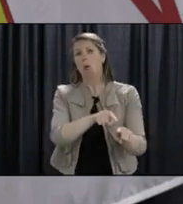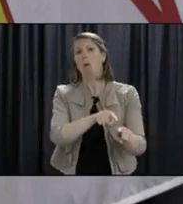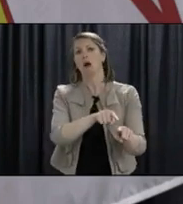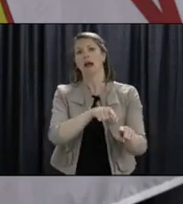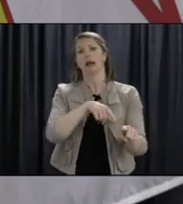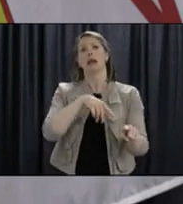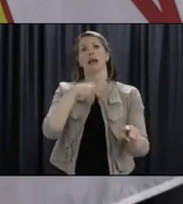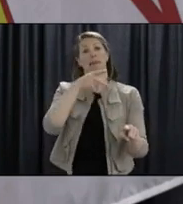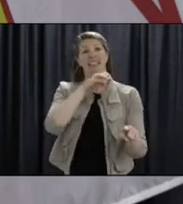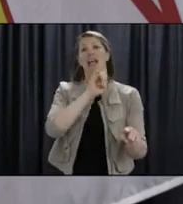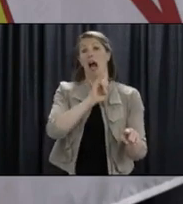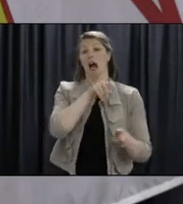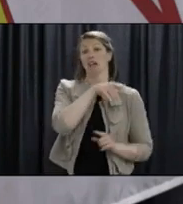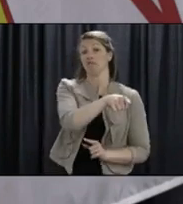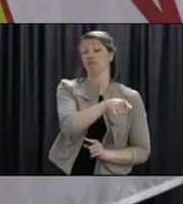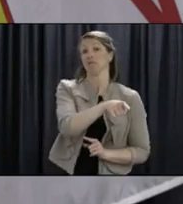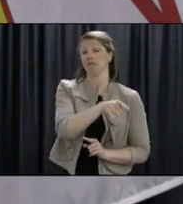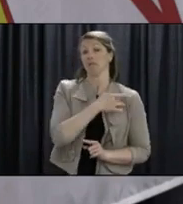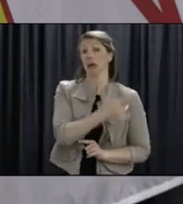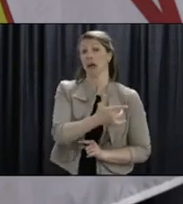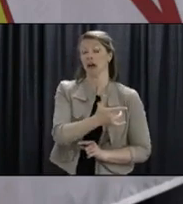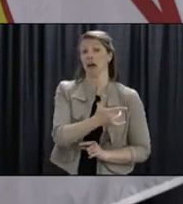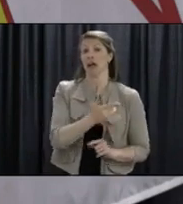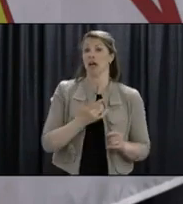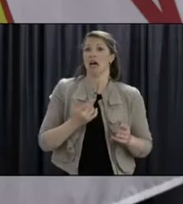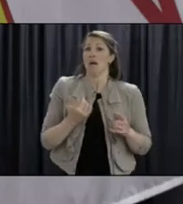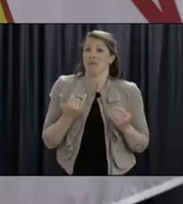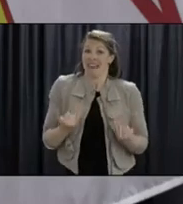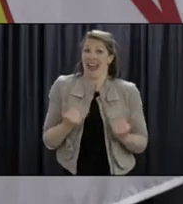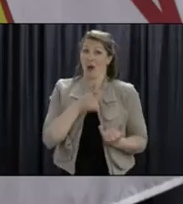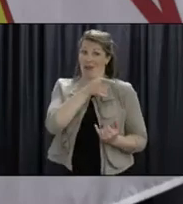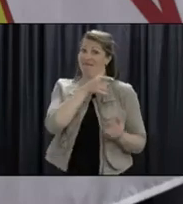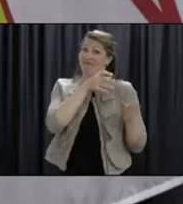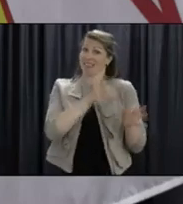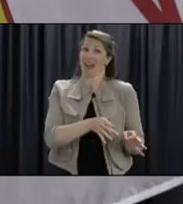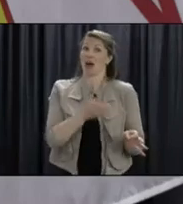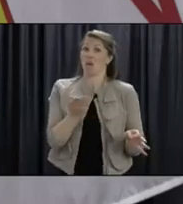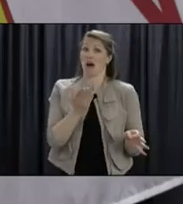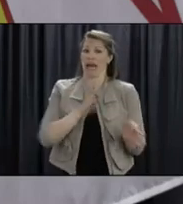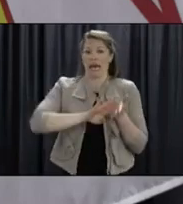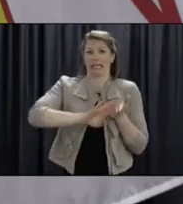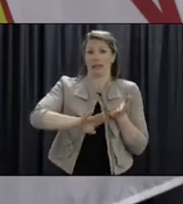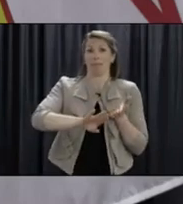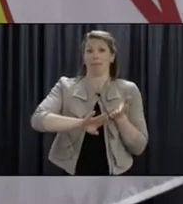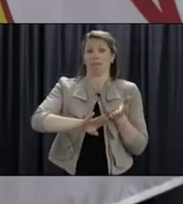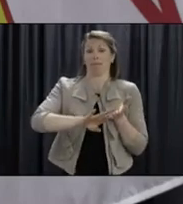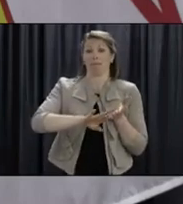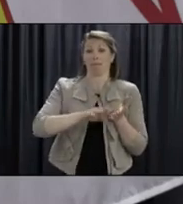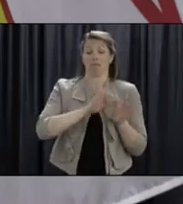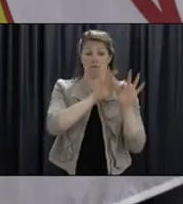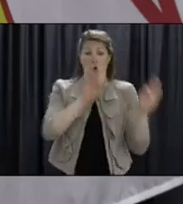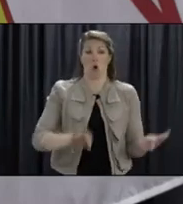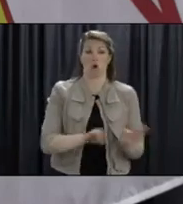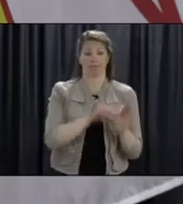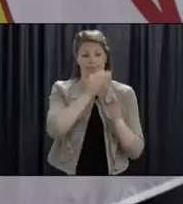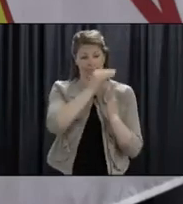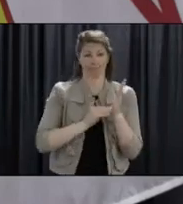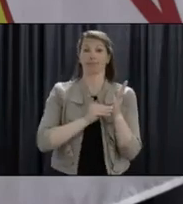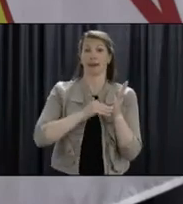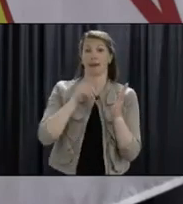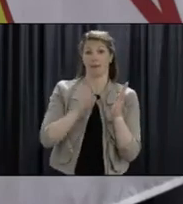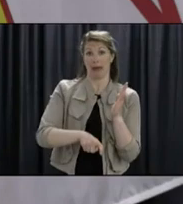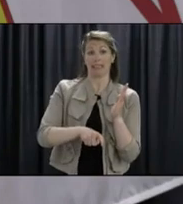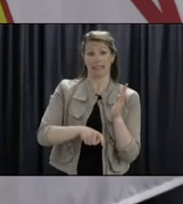situation, you've got to fill out an exemption order. So you know what travel around provinces in some ways is very restricted.